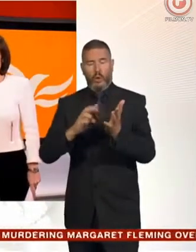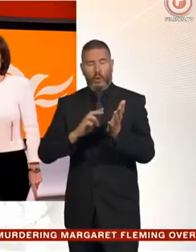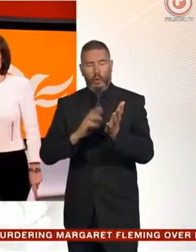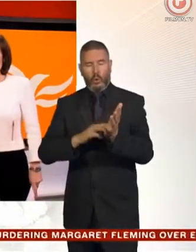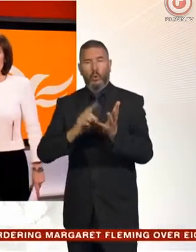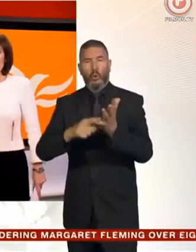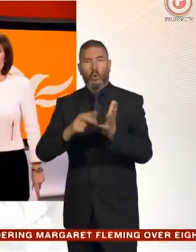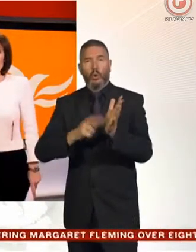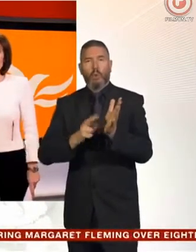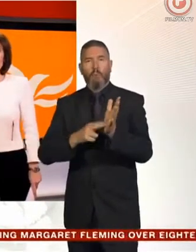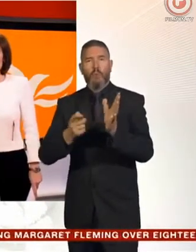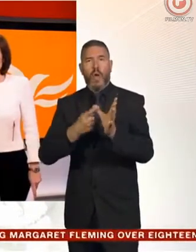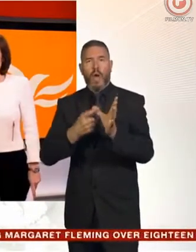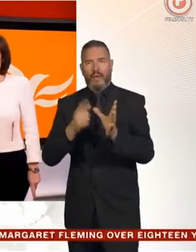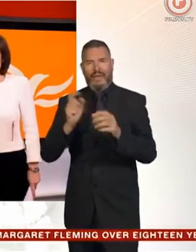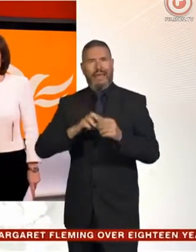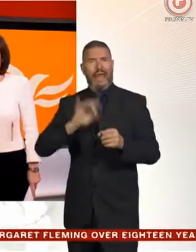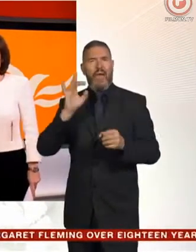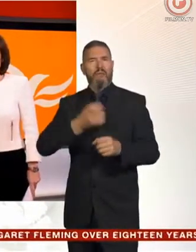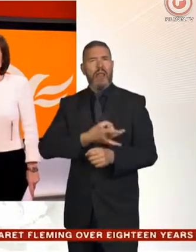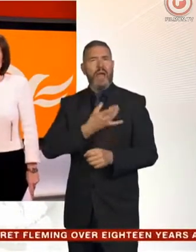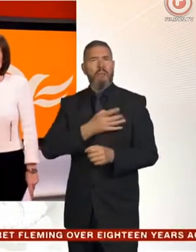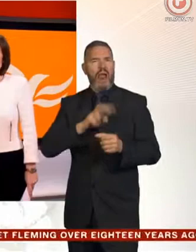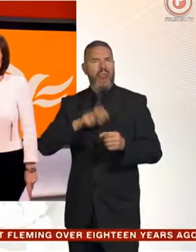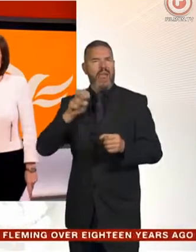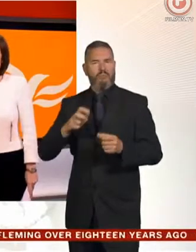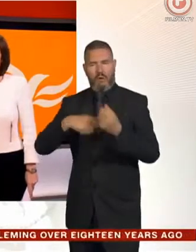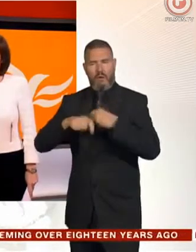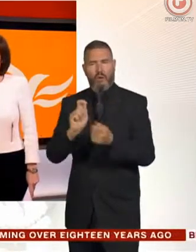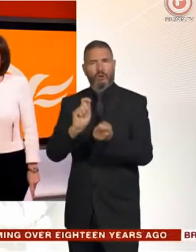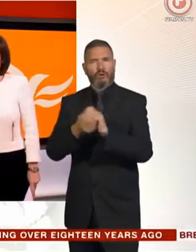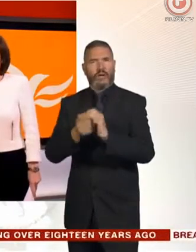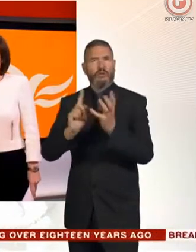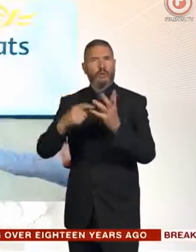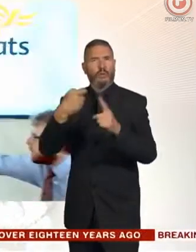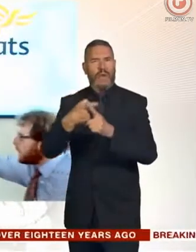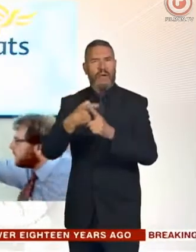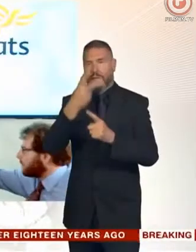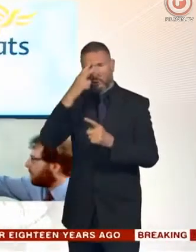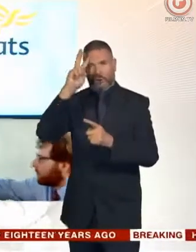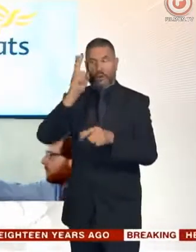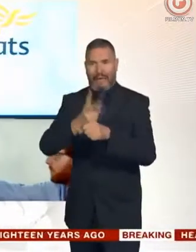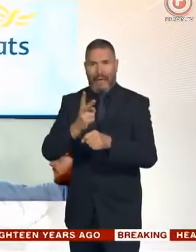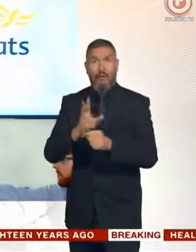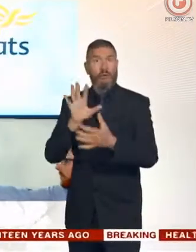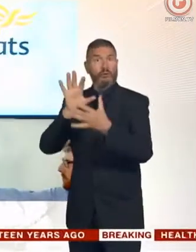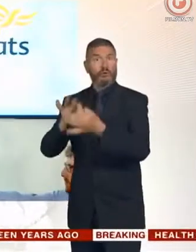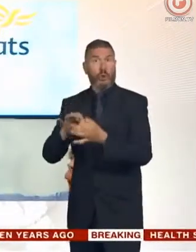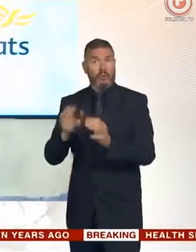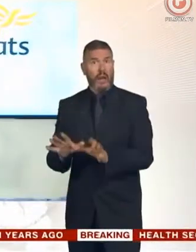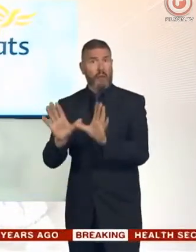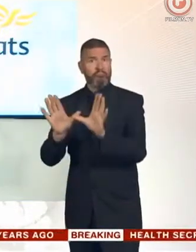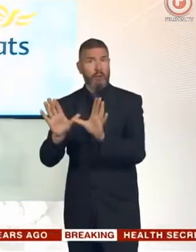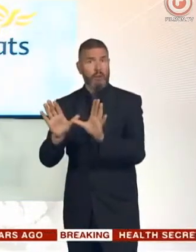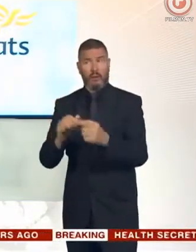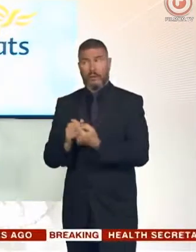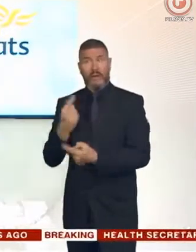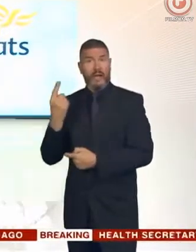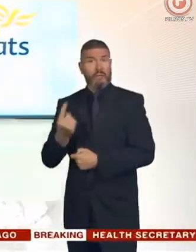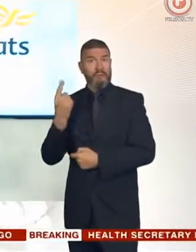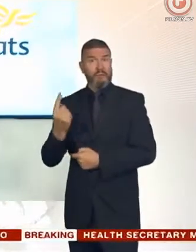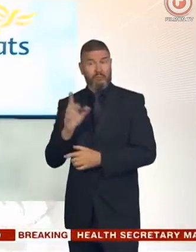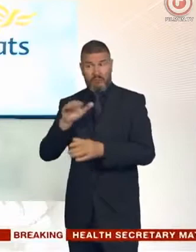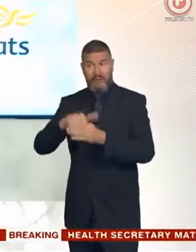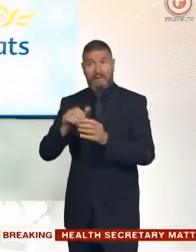this year to help form the Change UK party, has joined the Liberal Democrats. Speaking in the last half an hour, the former shadow business